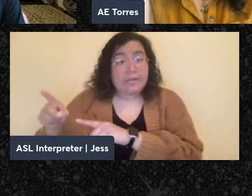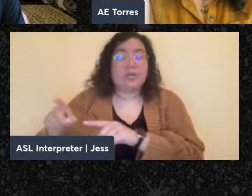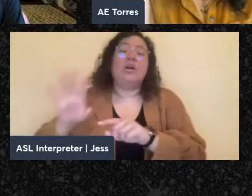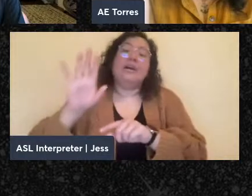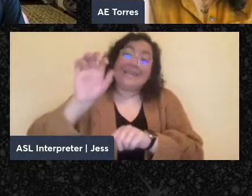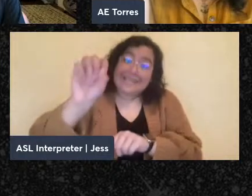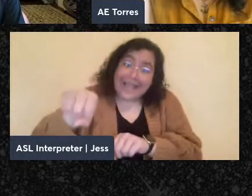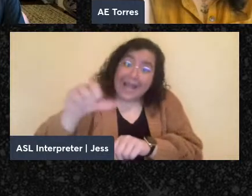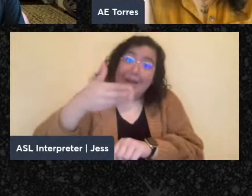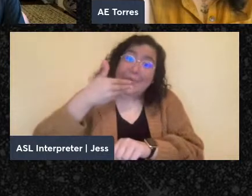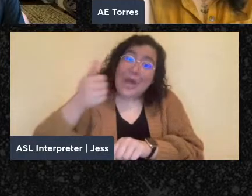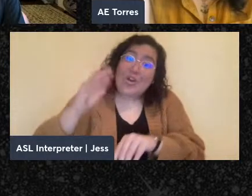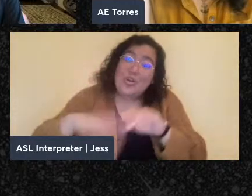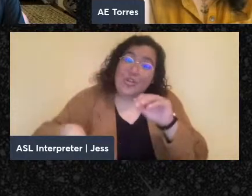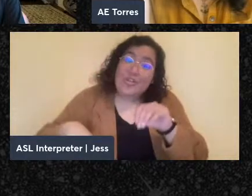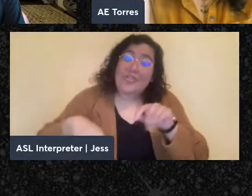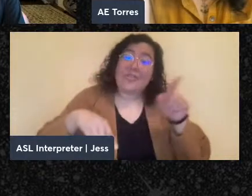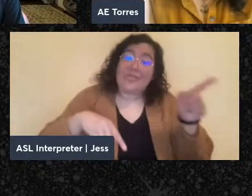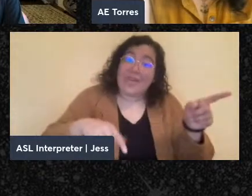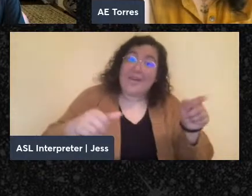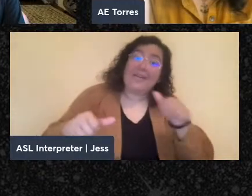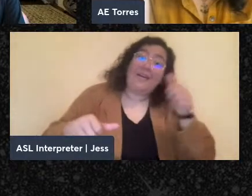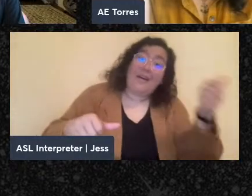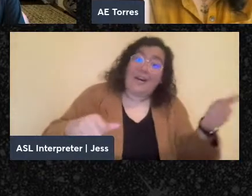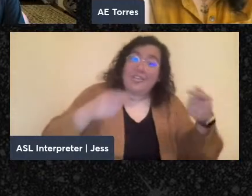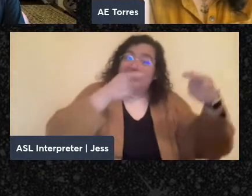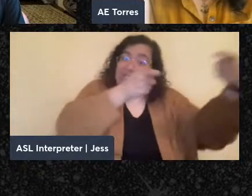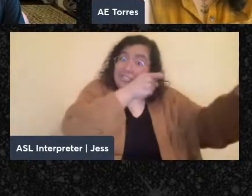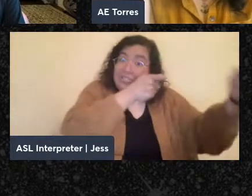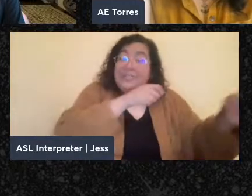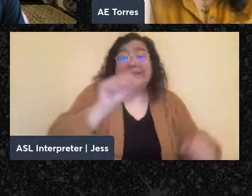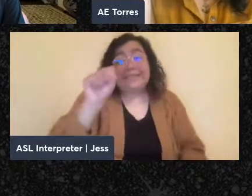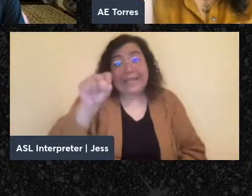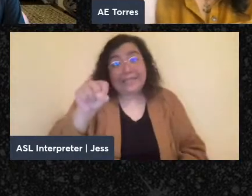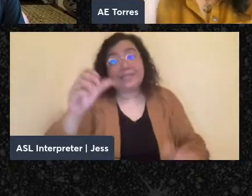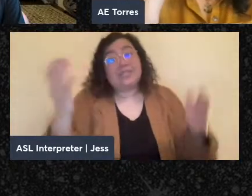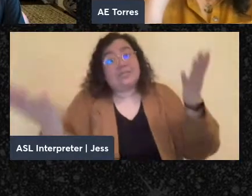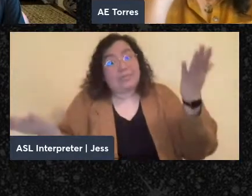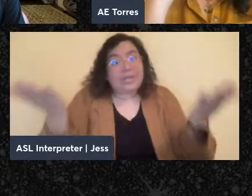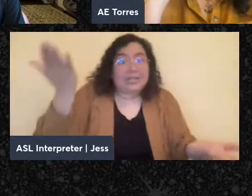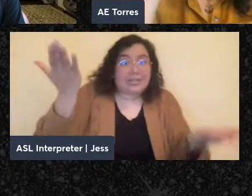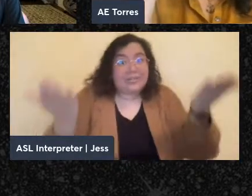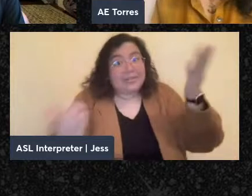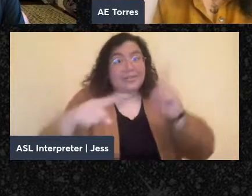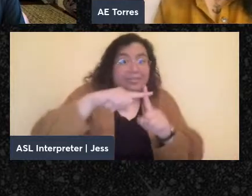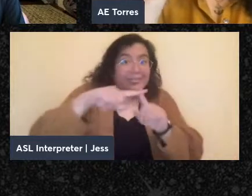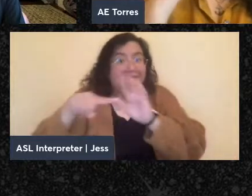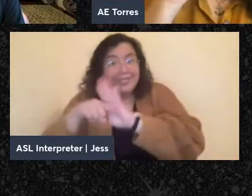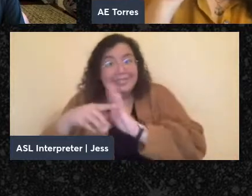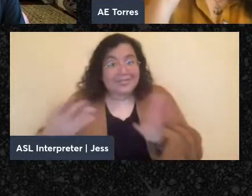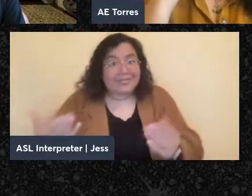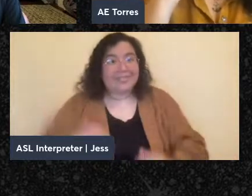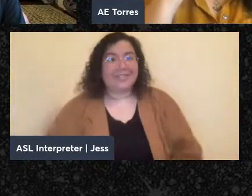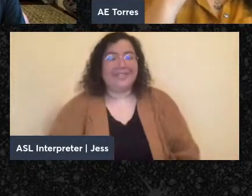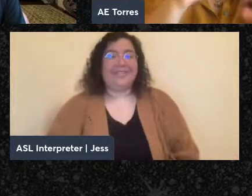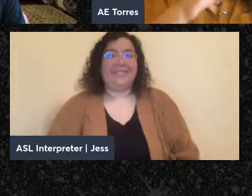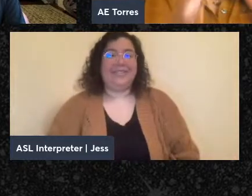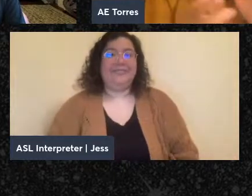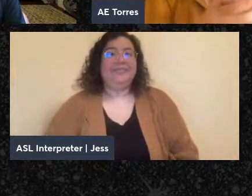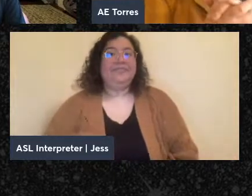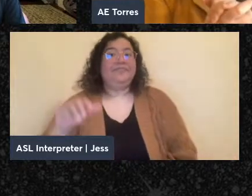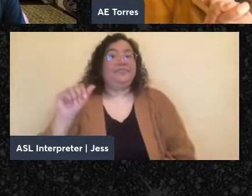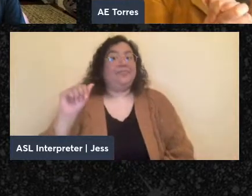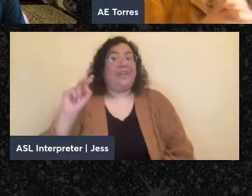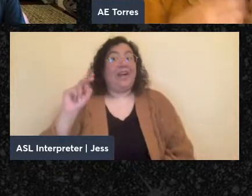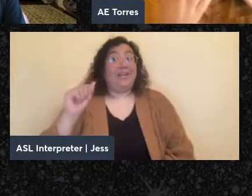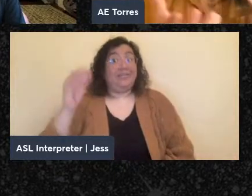Byzantine Empire, I think. Like, so, you know, you get them. Yeah, Anna. Thank you. Yeah, I